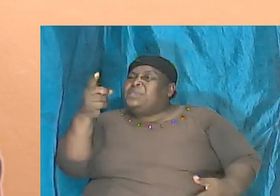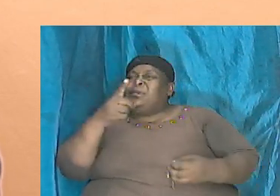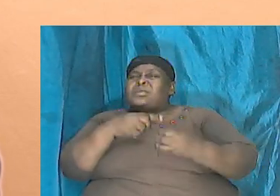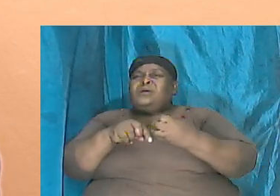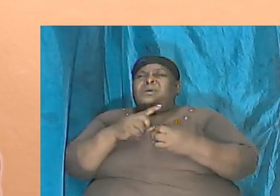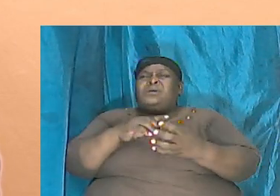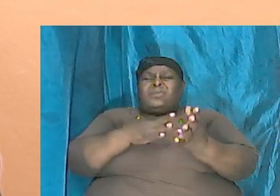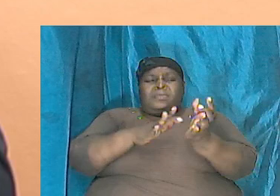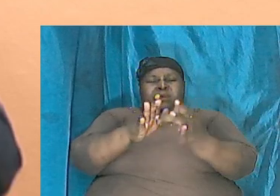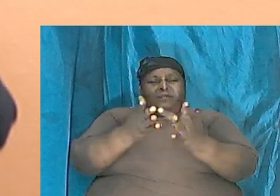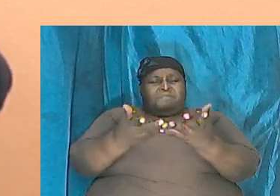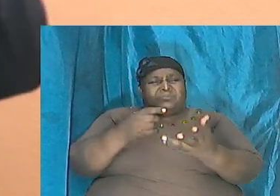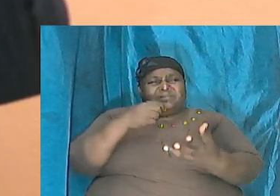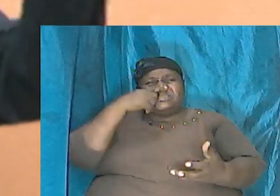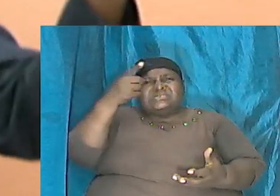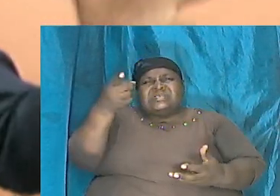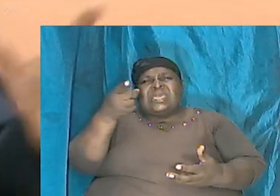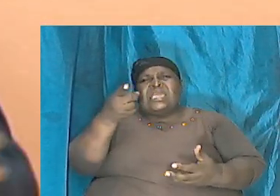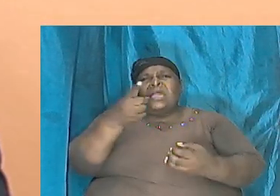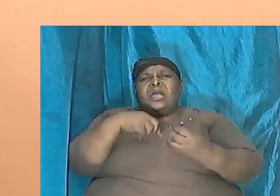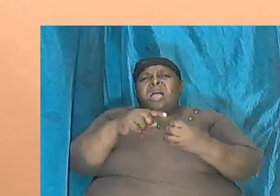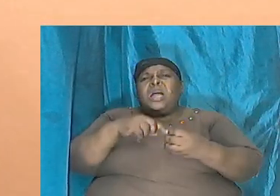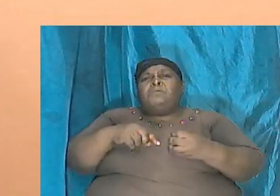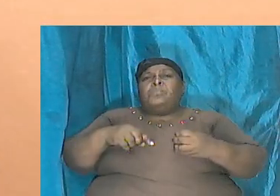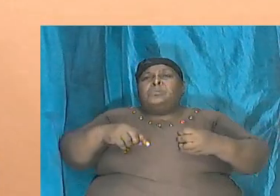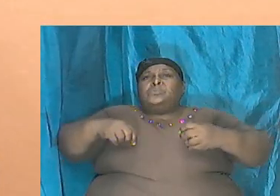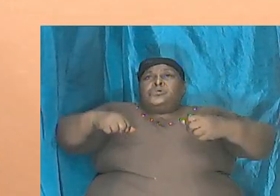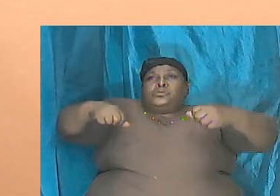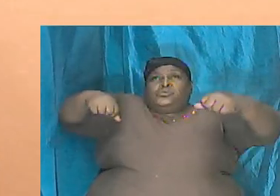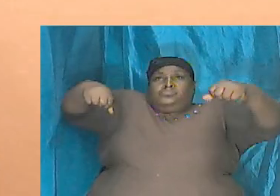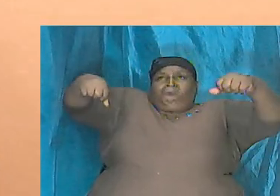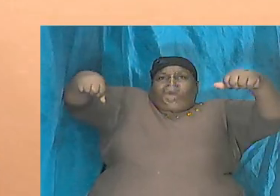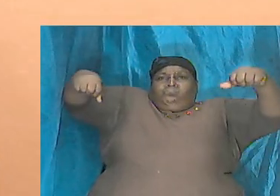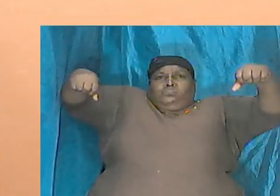described brothers and sisters as these large beasts